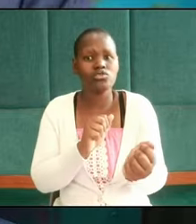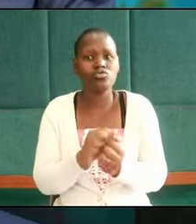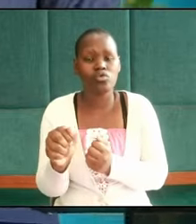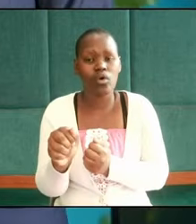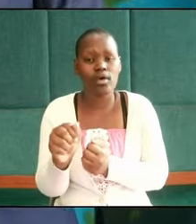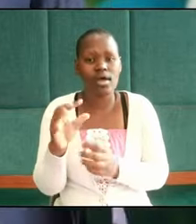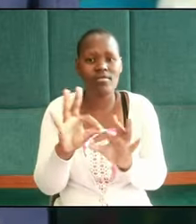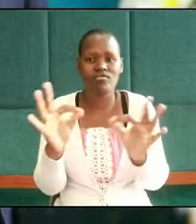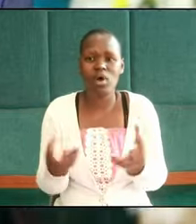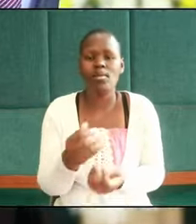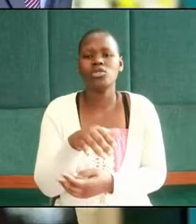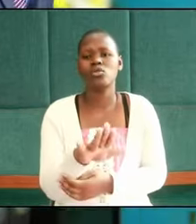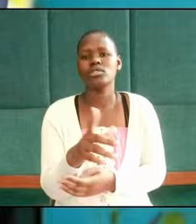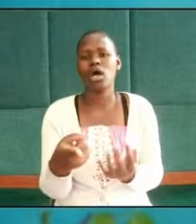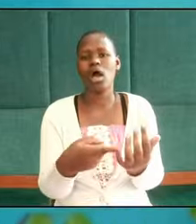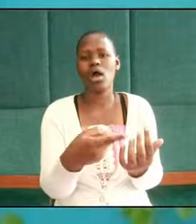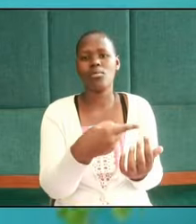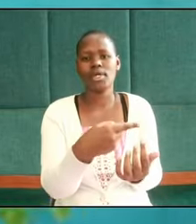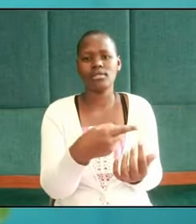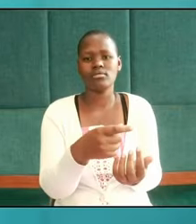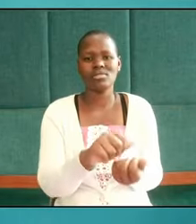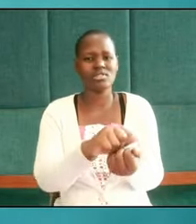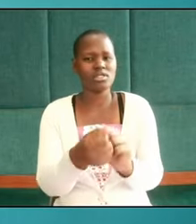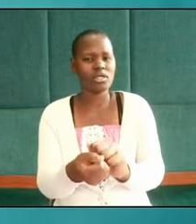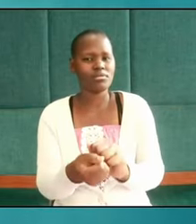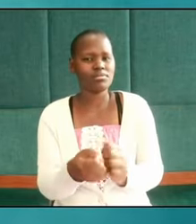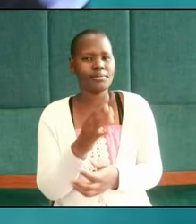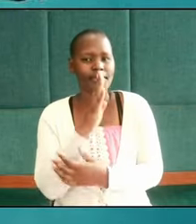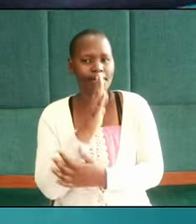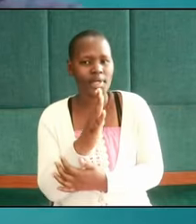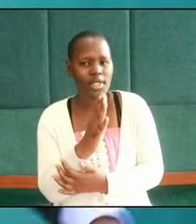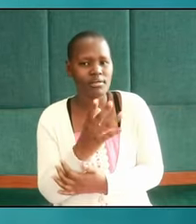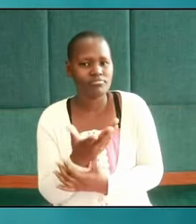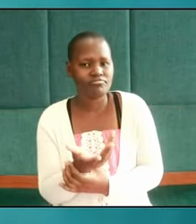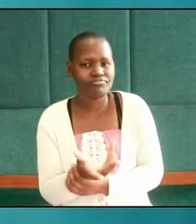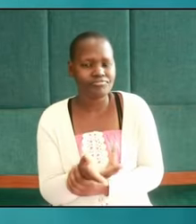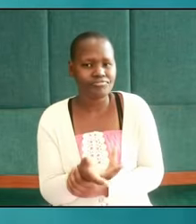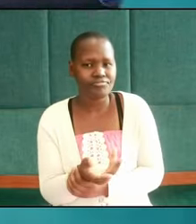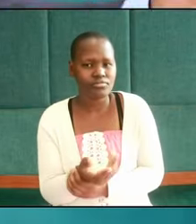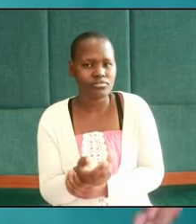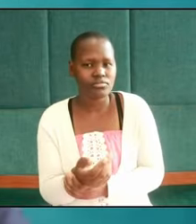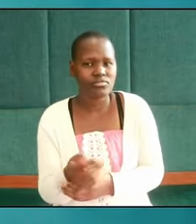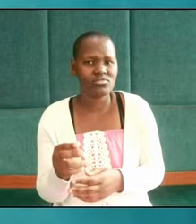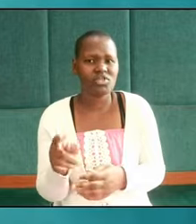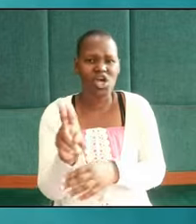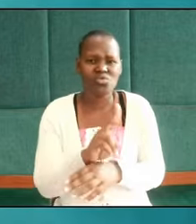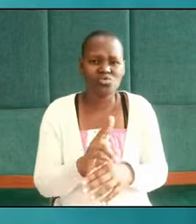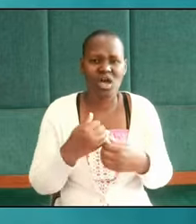how many have turned to be derelict useless